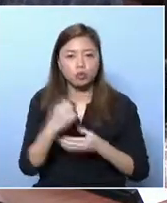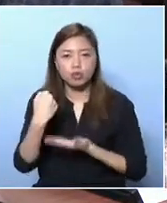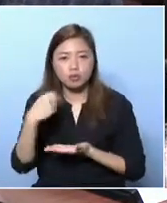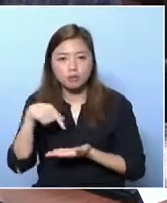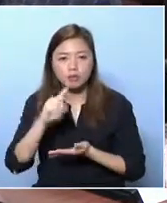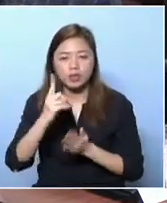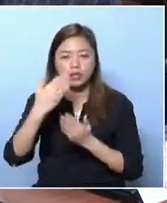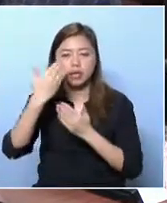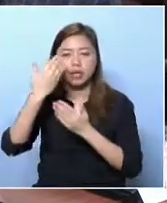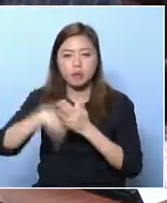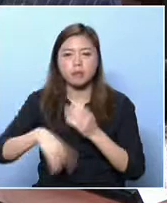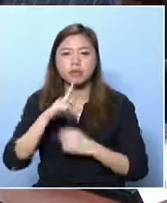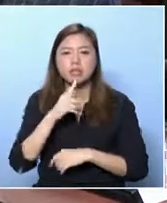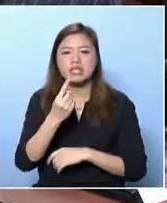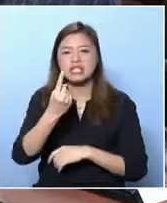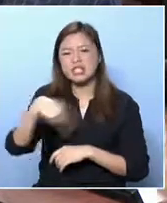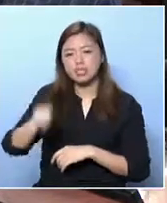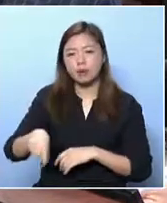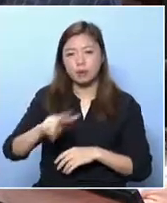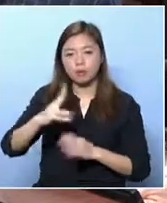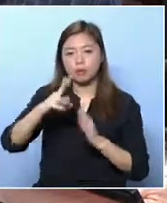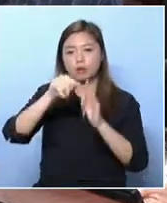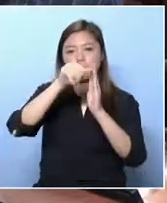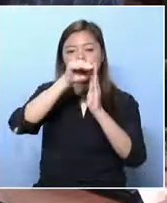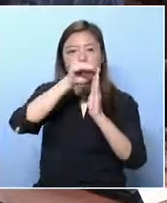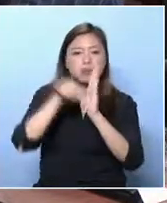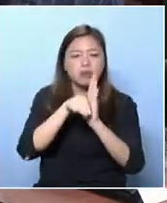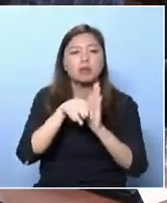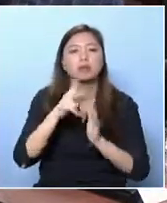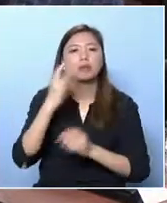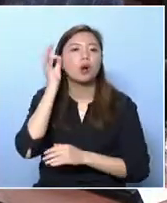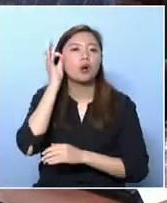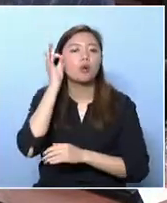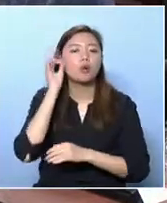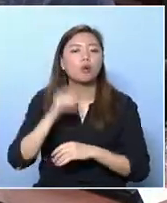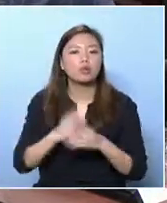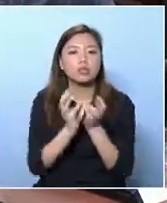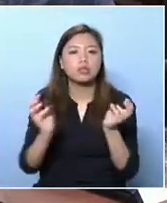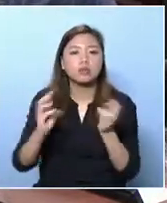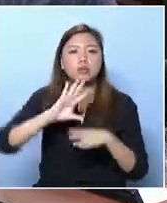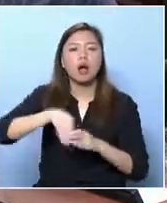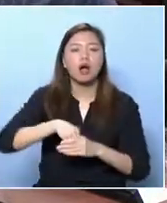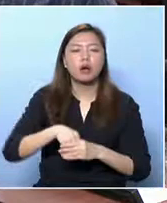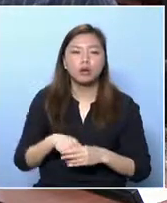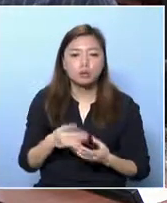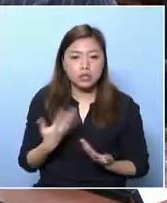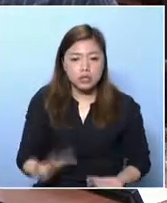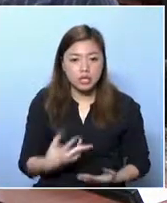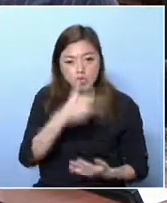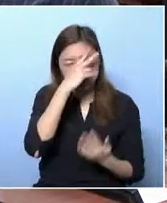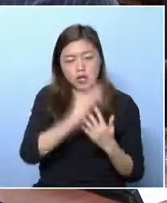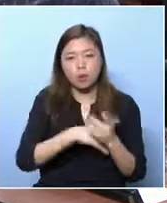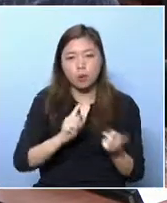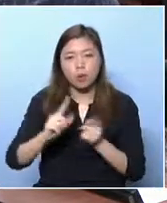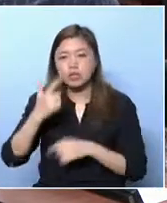has raised from 60 to 65, those people would immediately fall